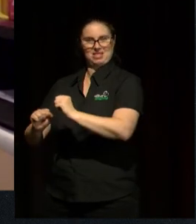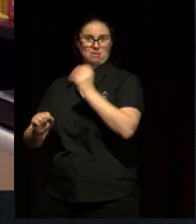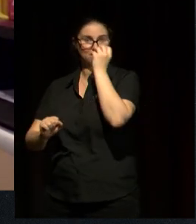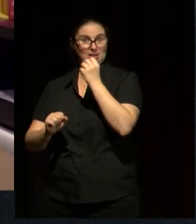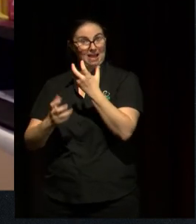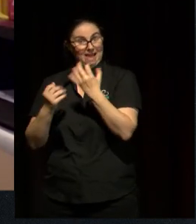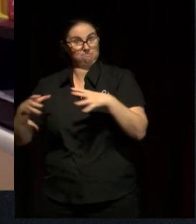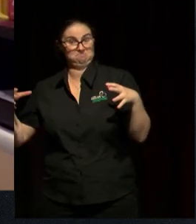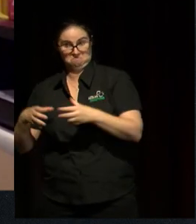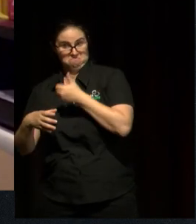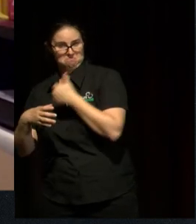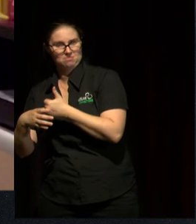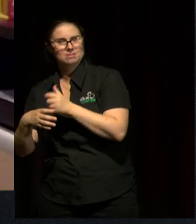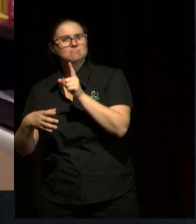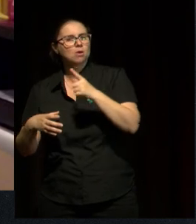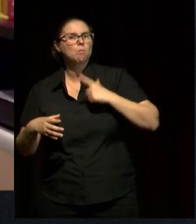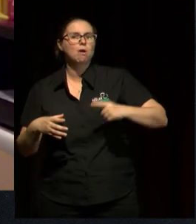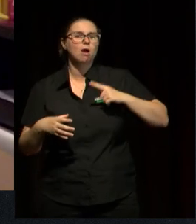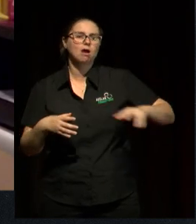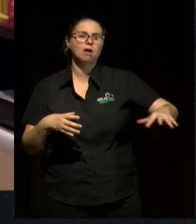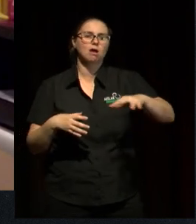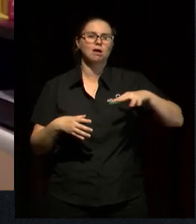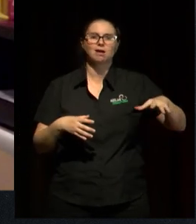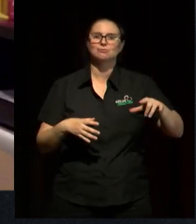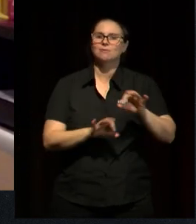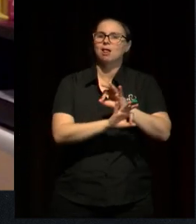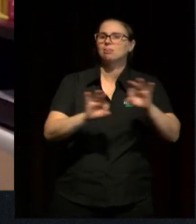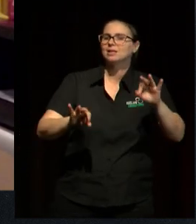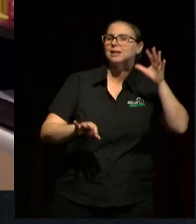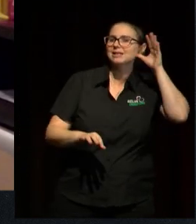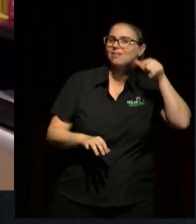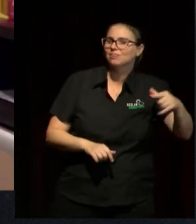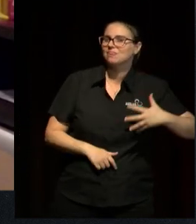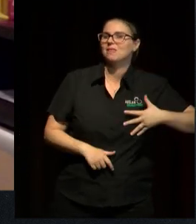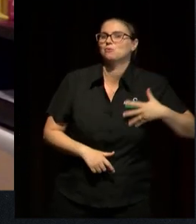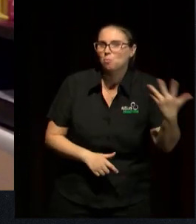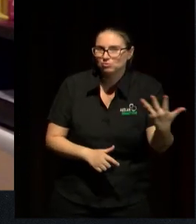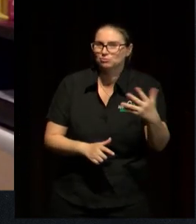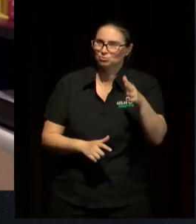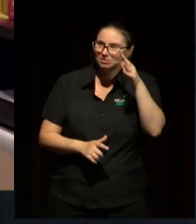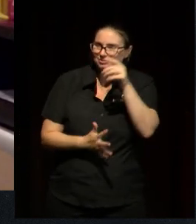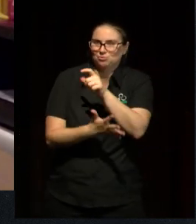a lot that, you know, the reason why they don't is because they don't want to do the things, right, that they would have to do. Yeah.